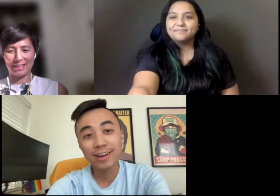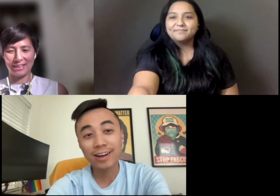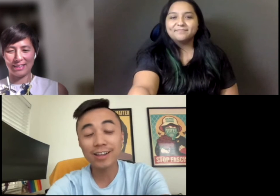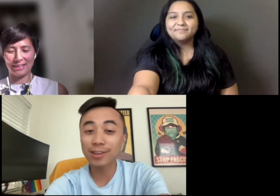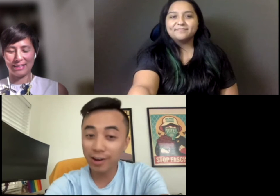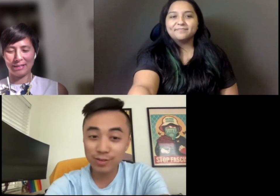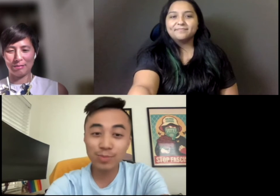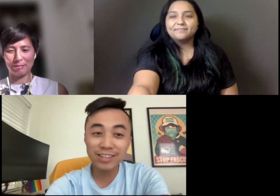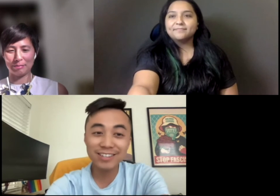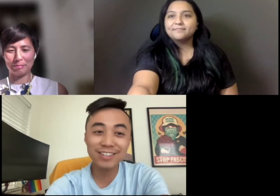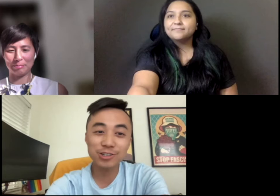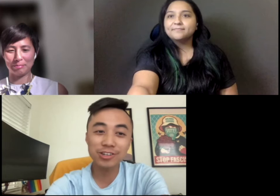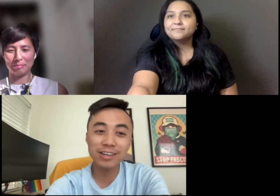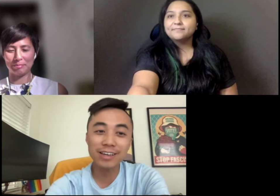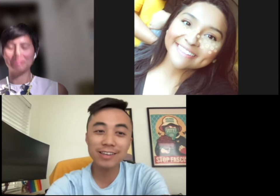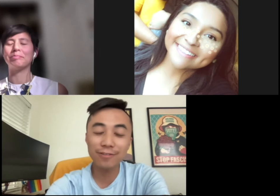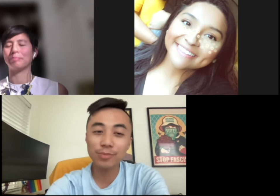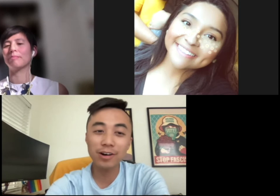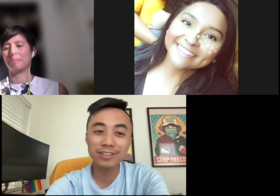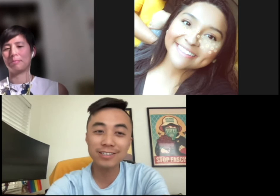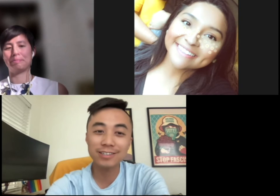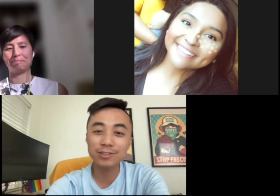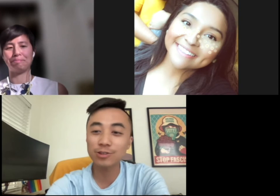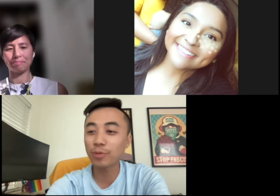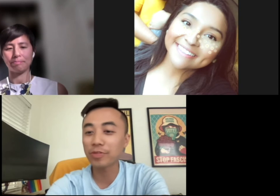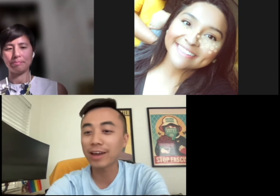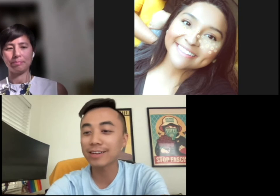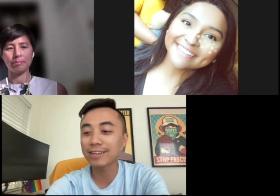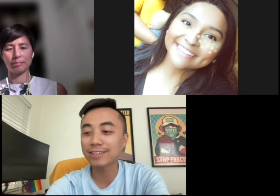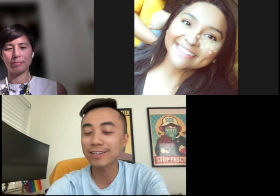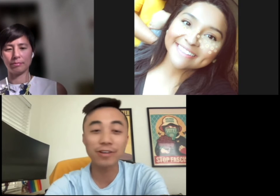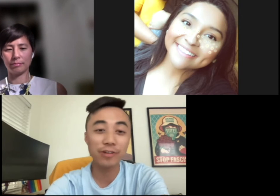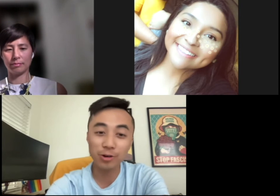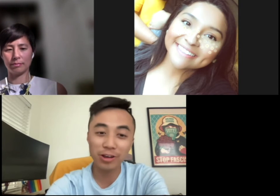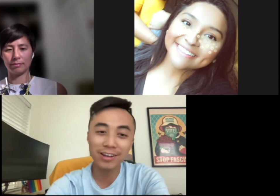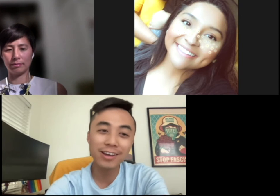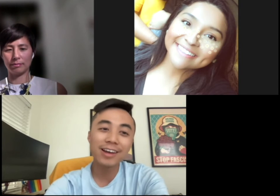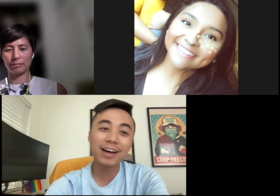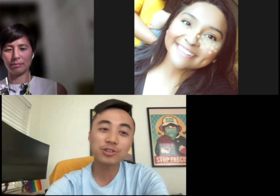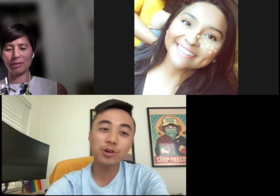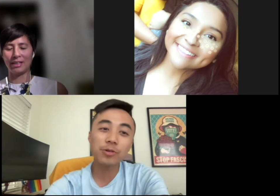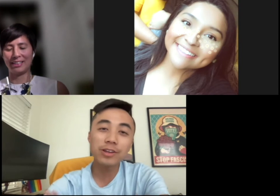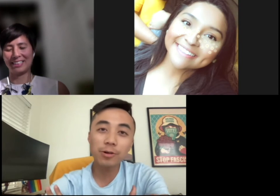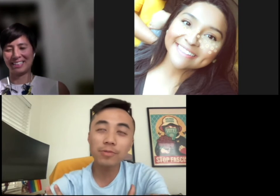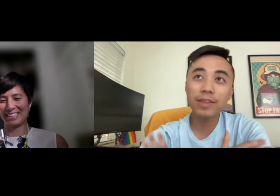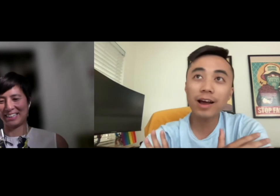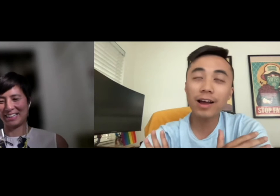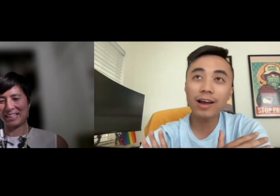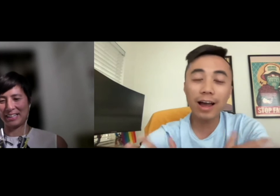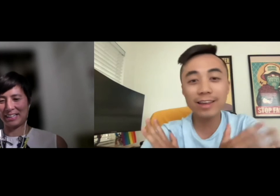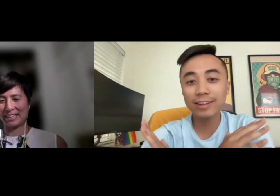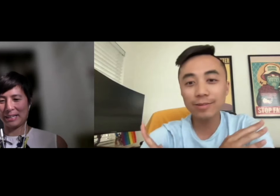a lot of space and attention in California politics to the point that it is a very, very annoying. Uh, so, you know,